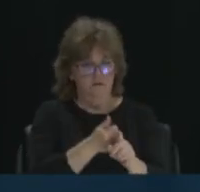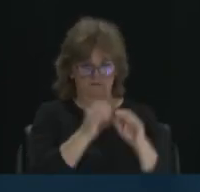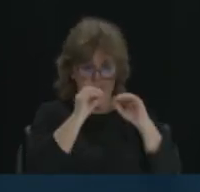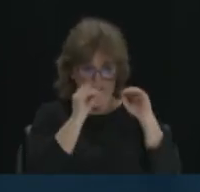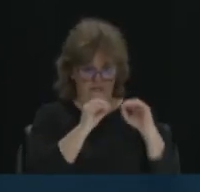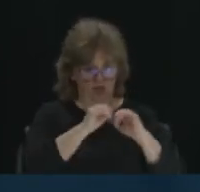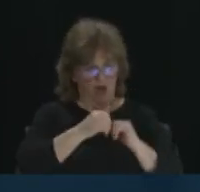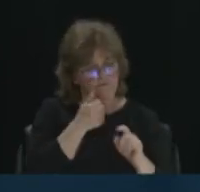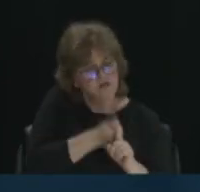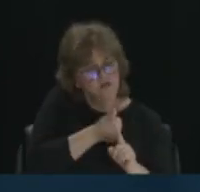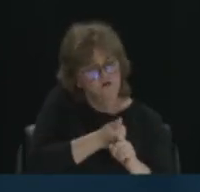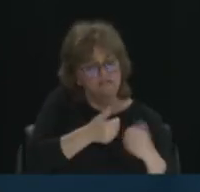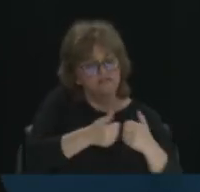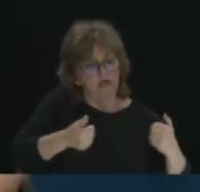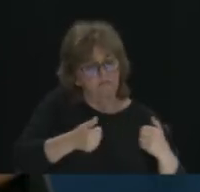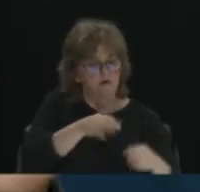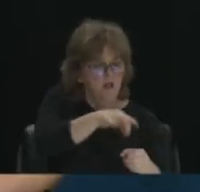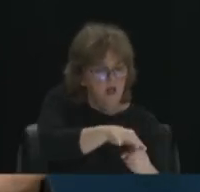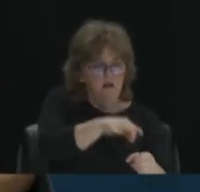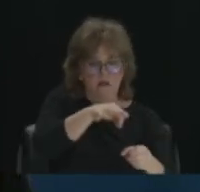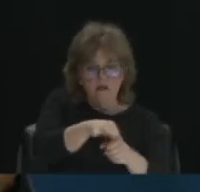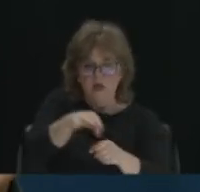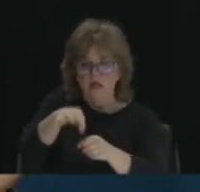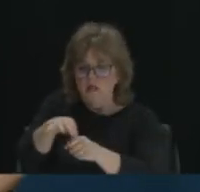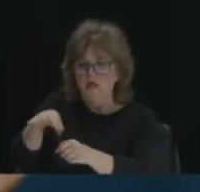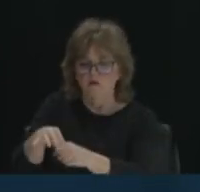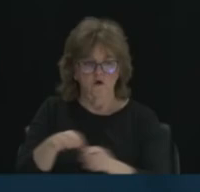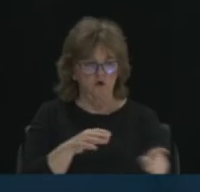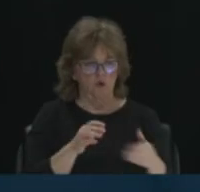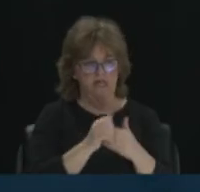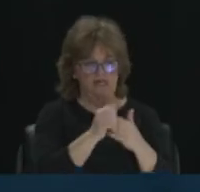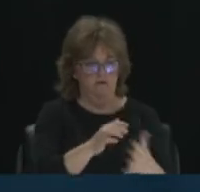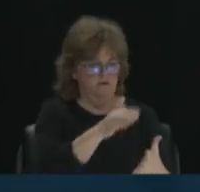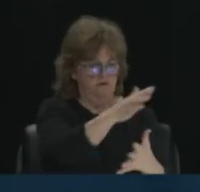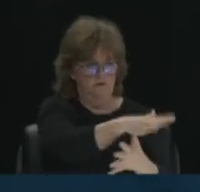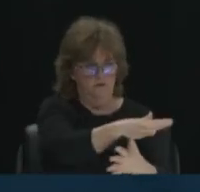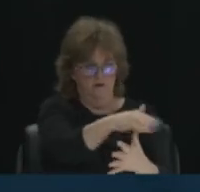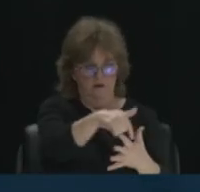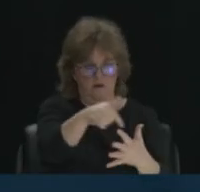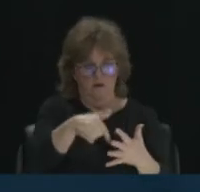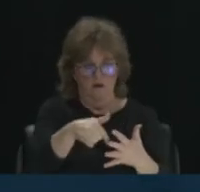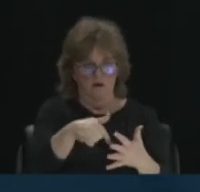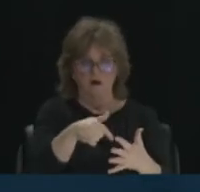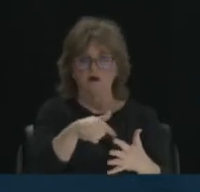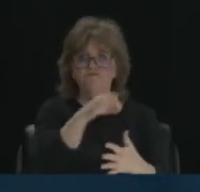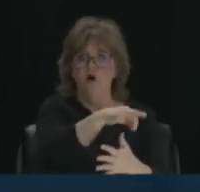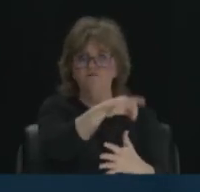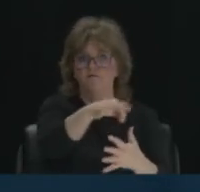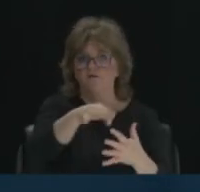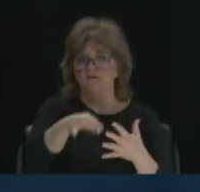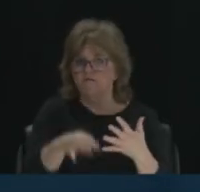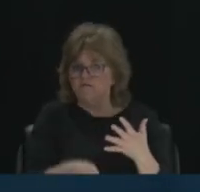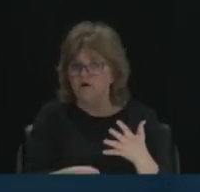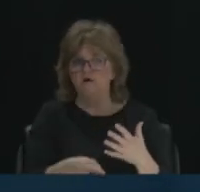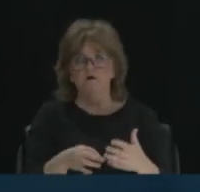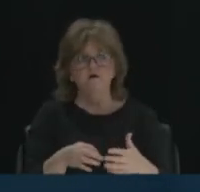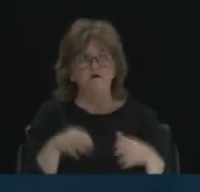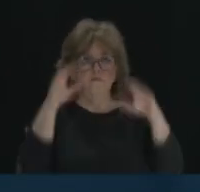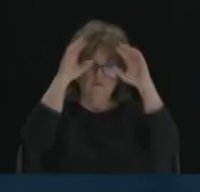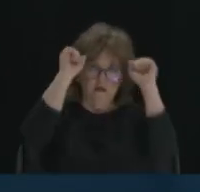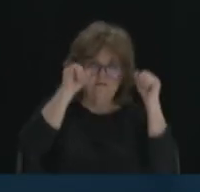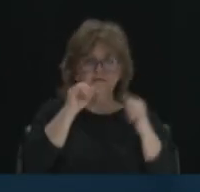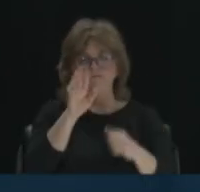So these individuals are actually elected to office to serve as president, vice president, secretary, treasurer,